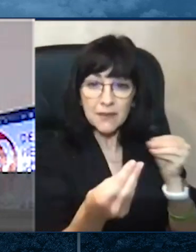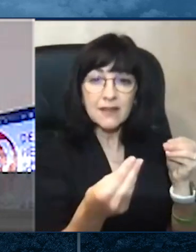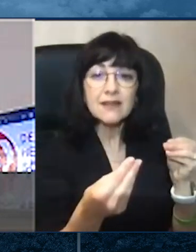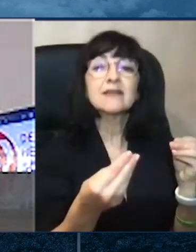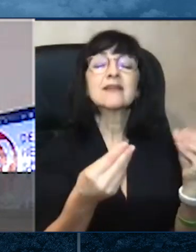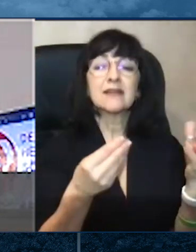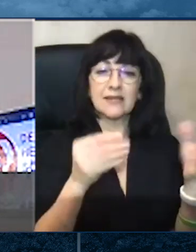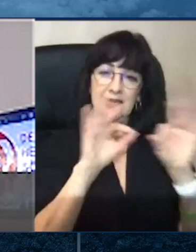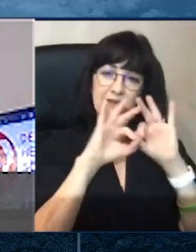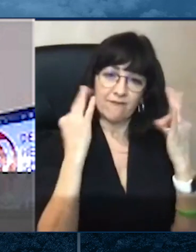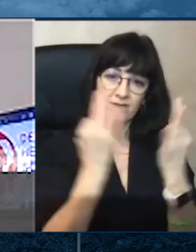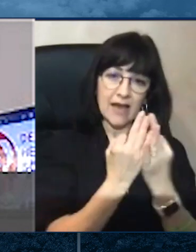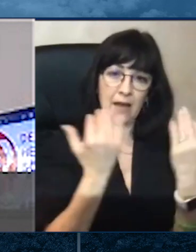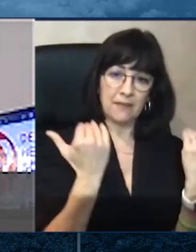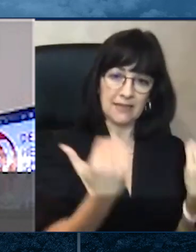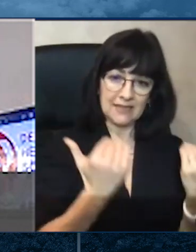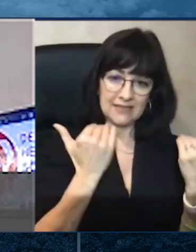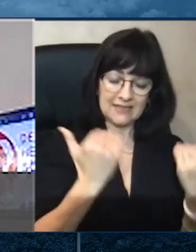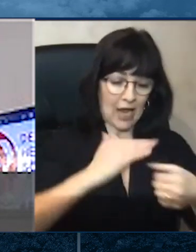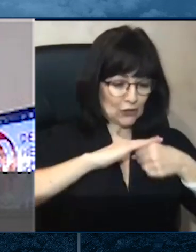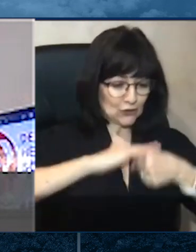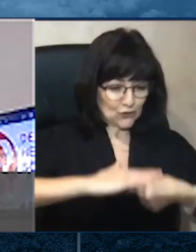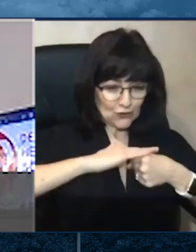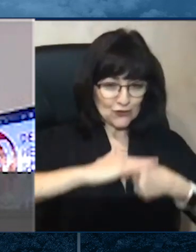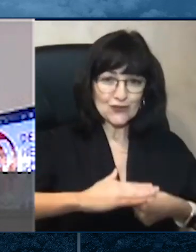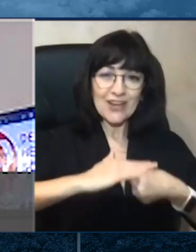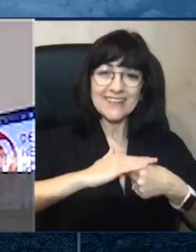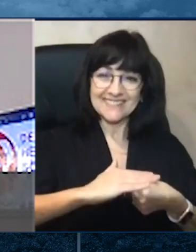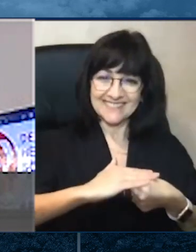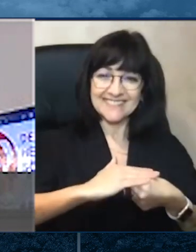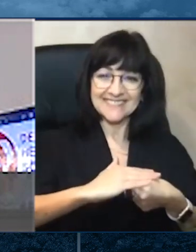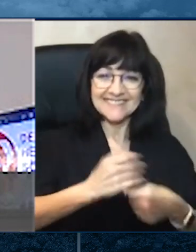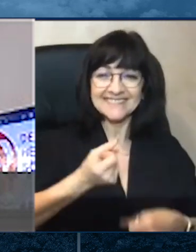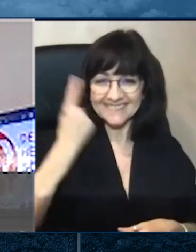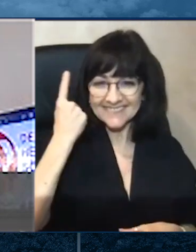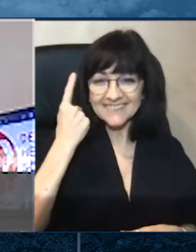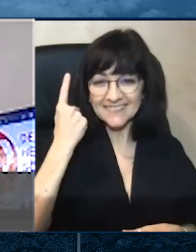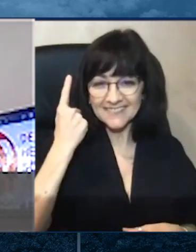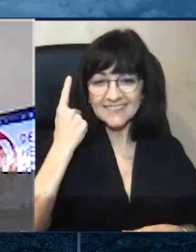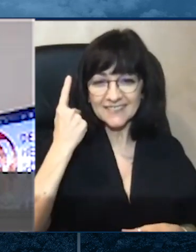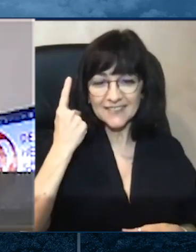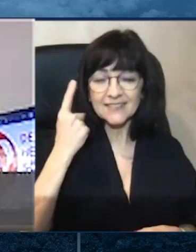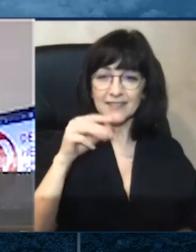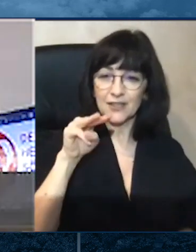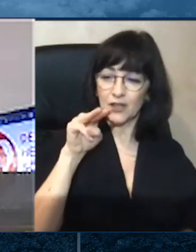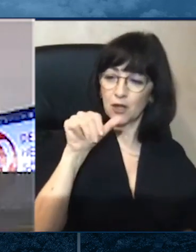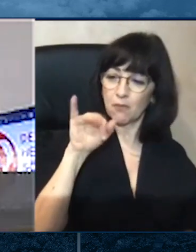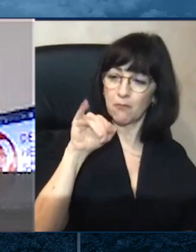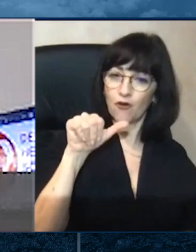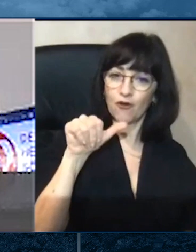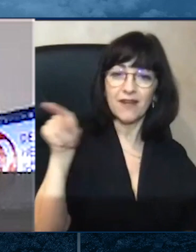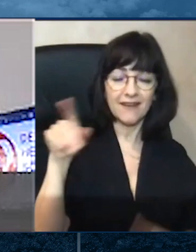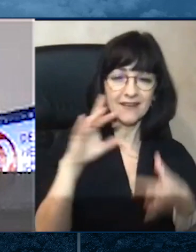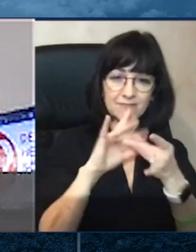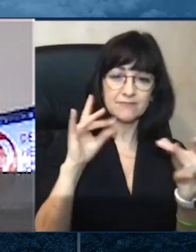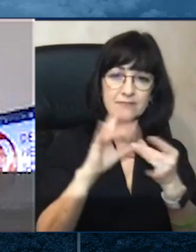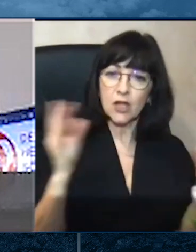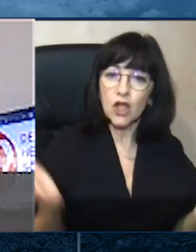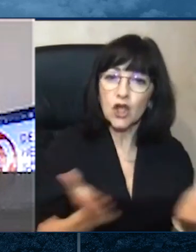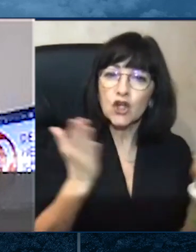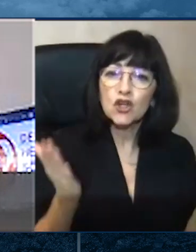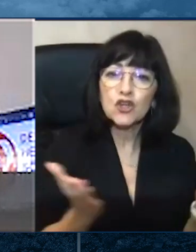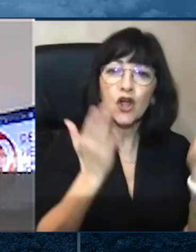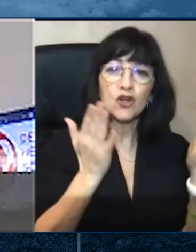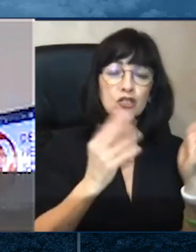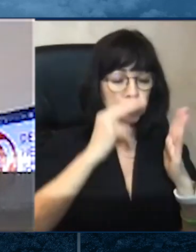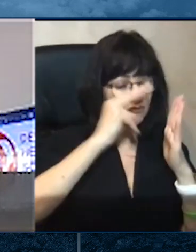and communities. It's also a time, as Maria said, to encourage reading or writing. You know,